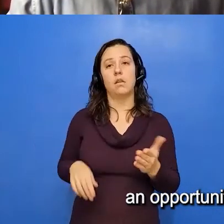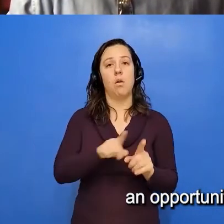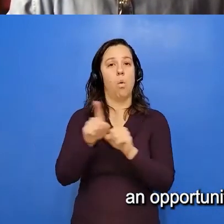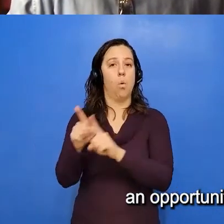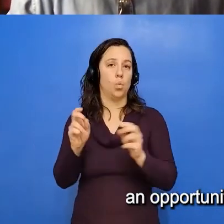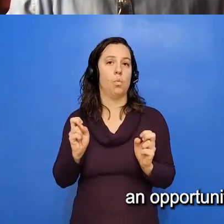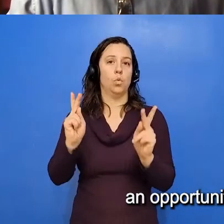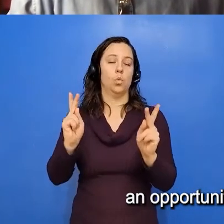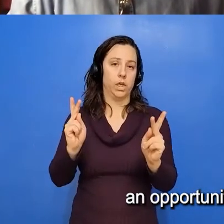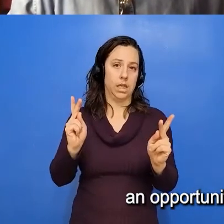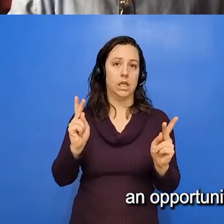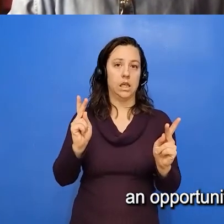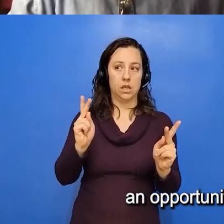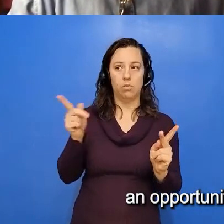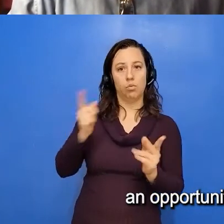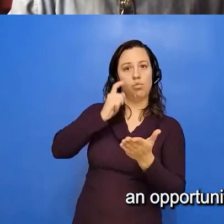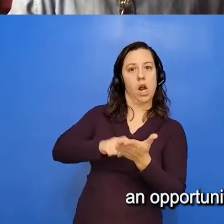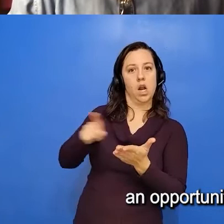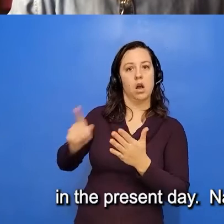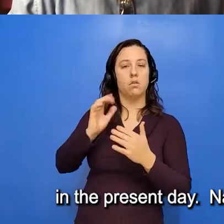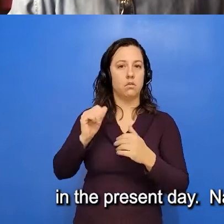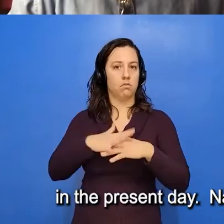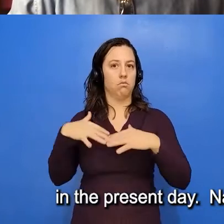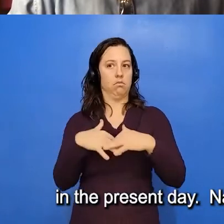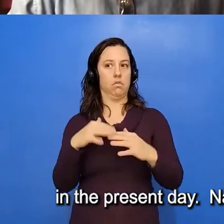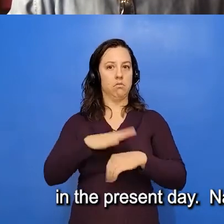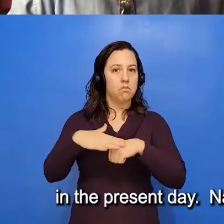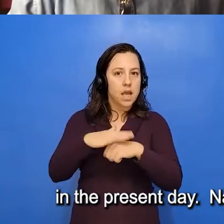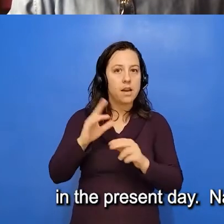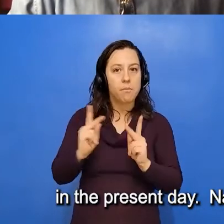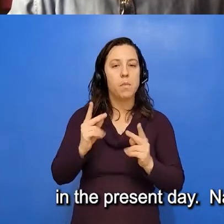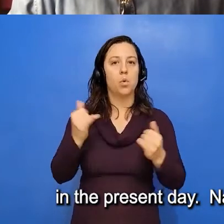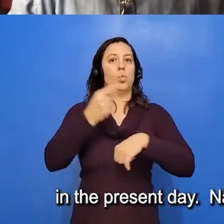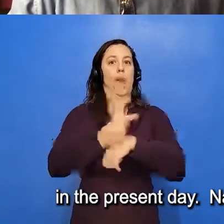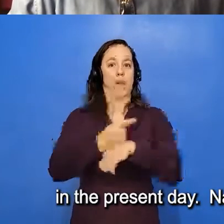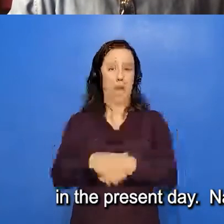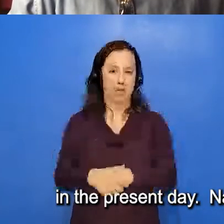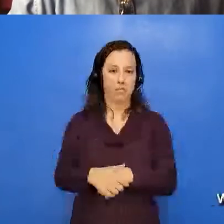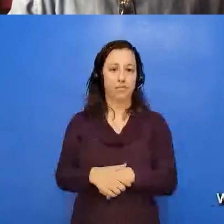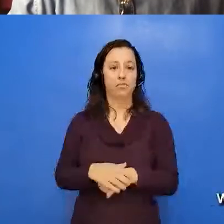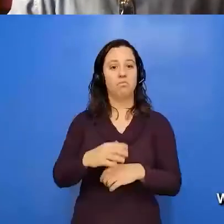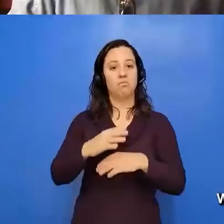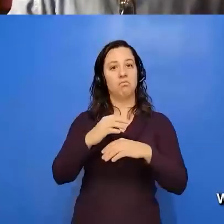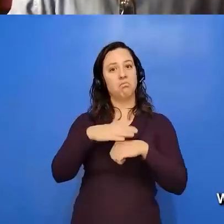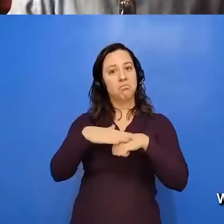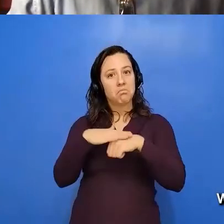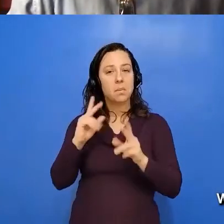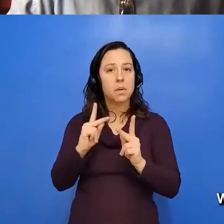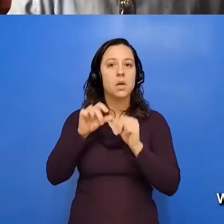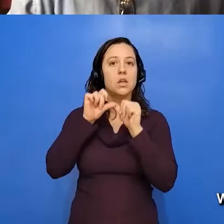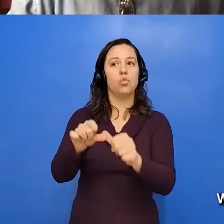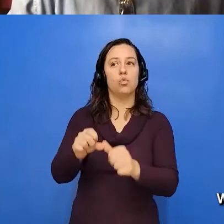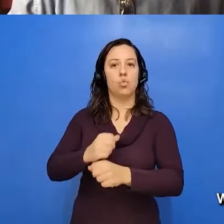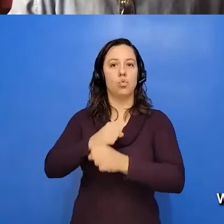to recognize Native peoples in the present day. Native peoples continue to protect our land and water and maintain cultural